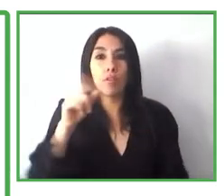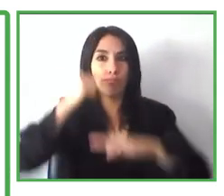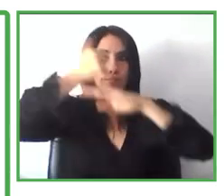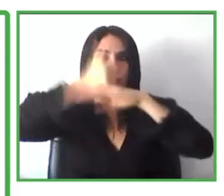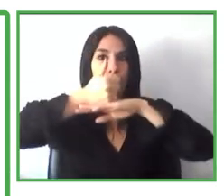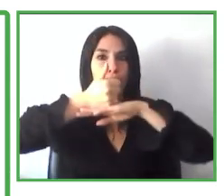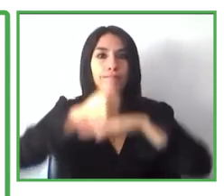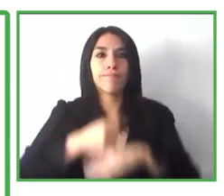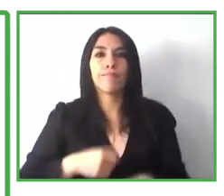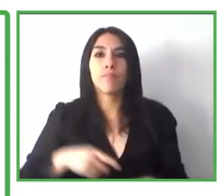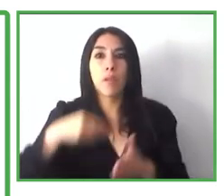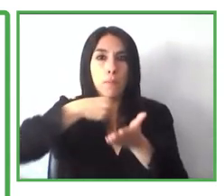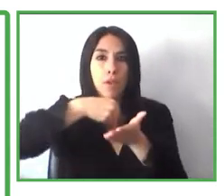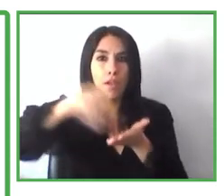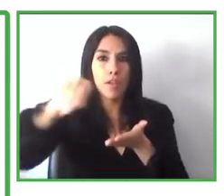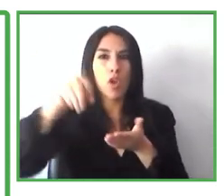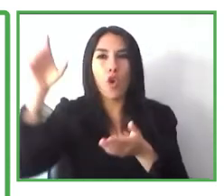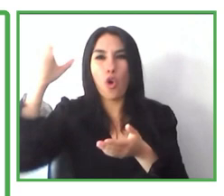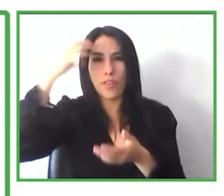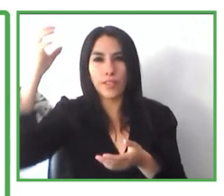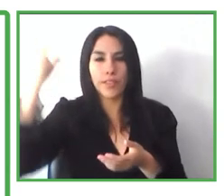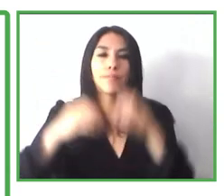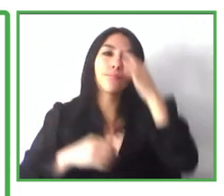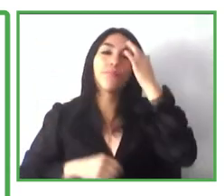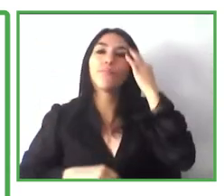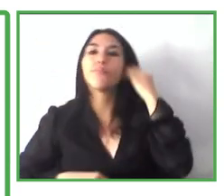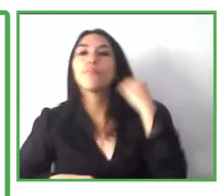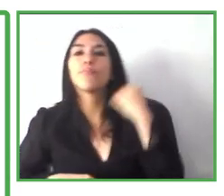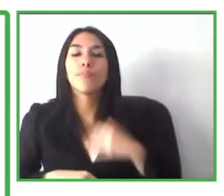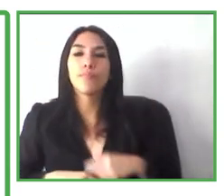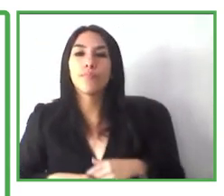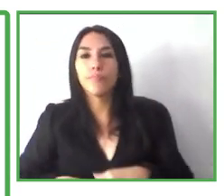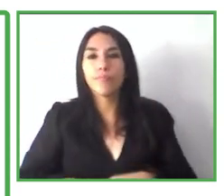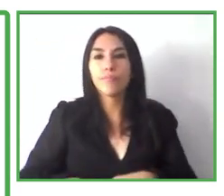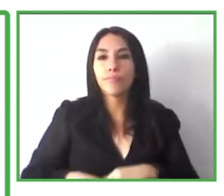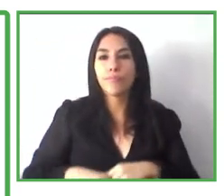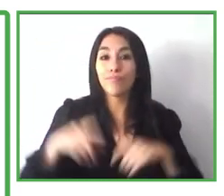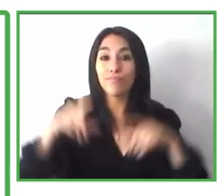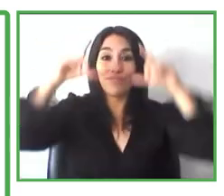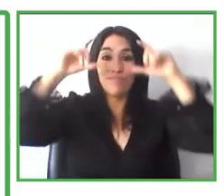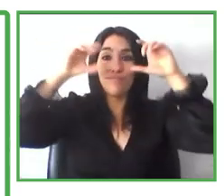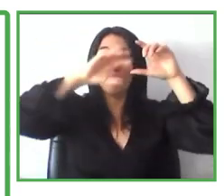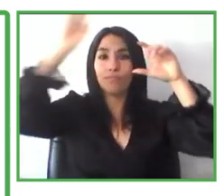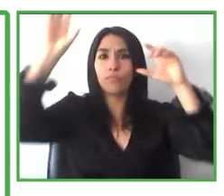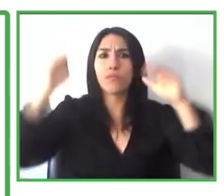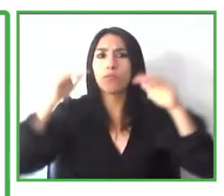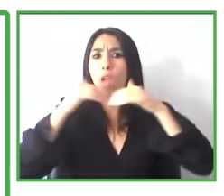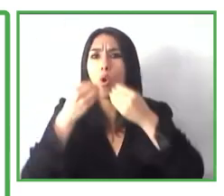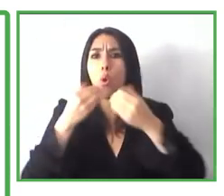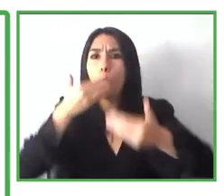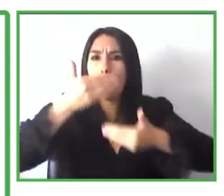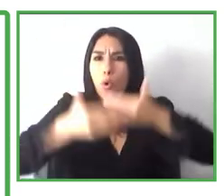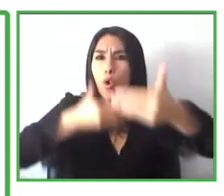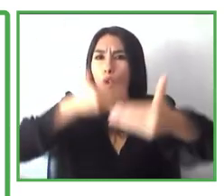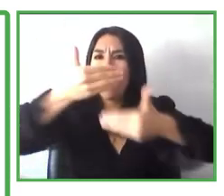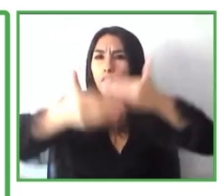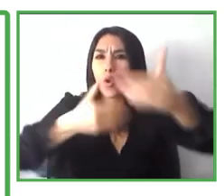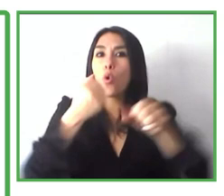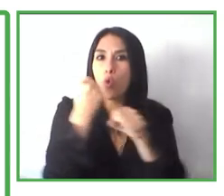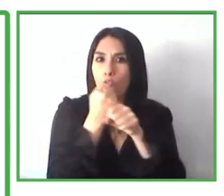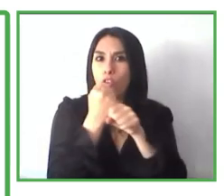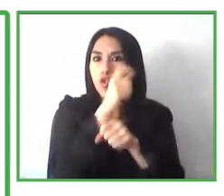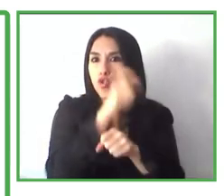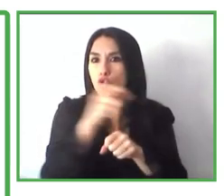municipality of Helsinki. This is a picture here that shows what the process looks